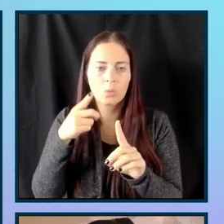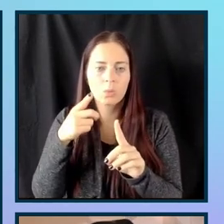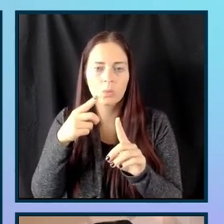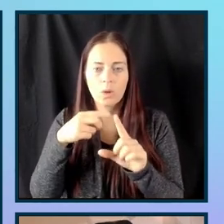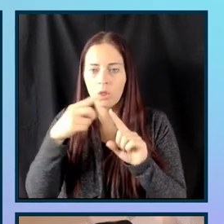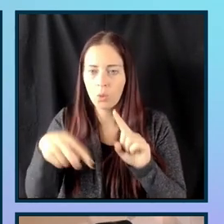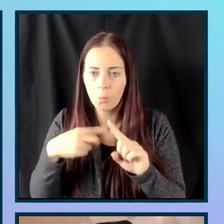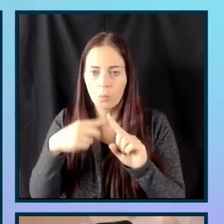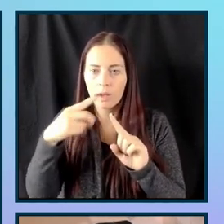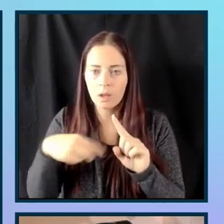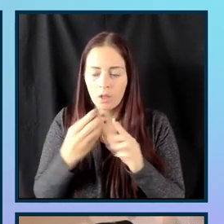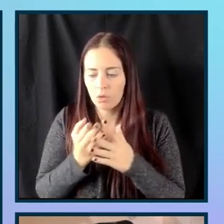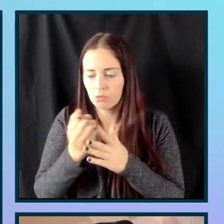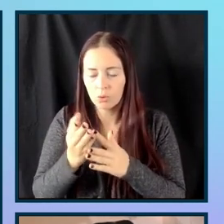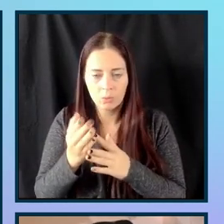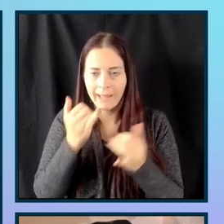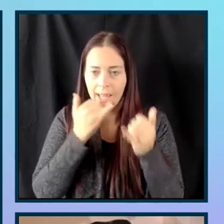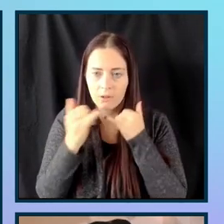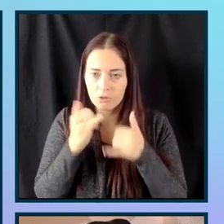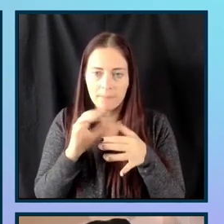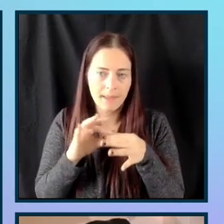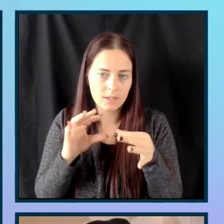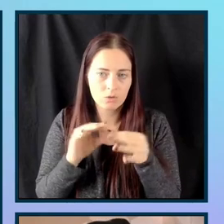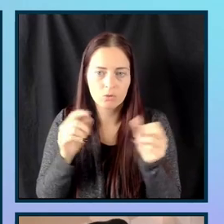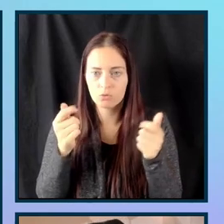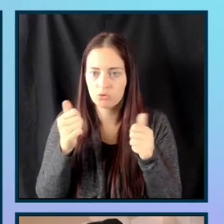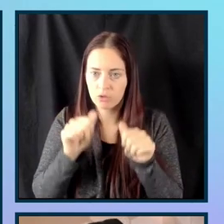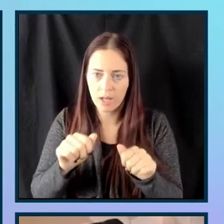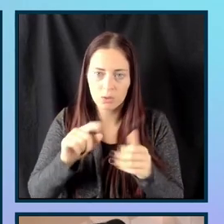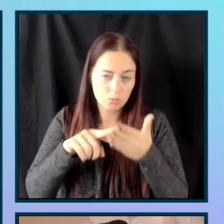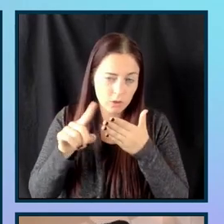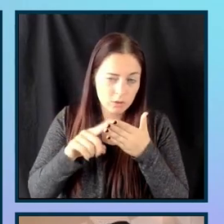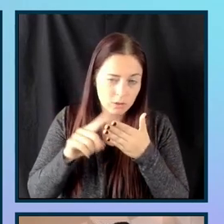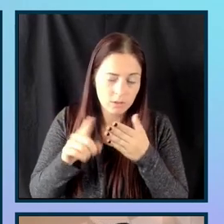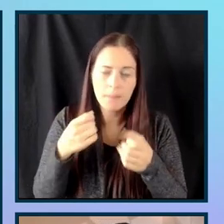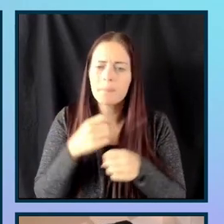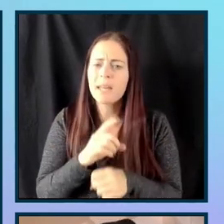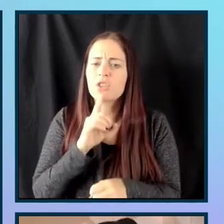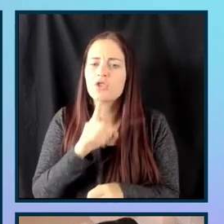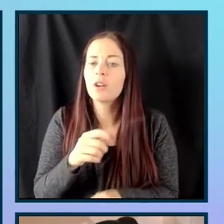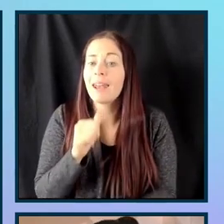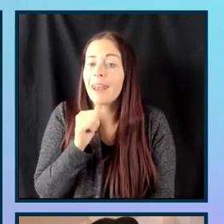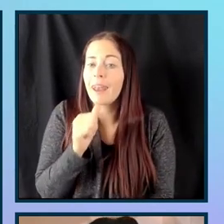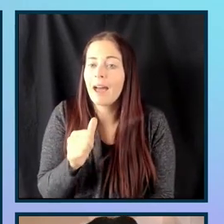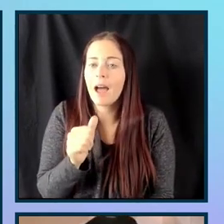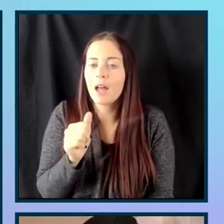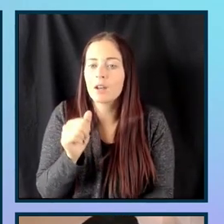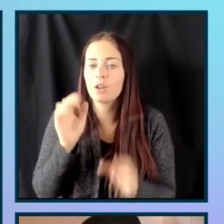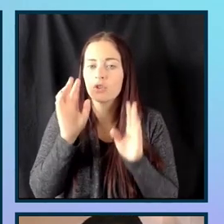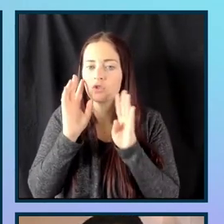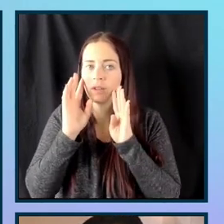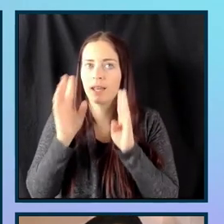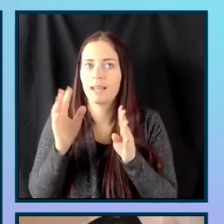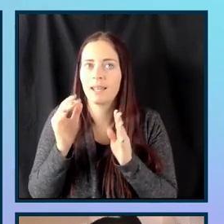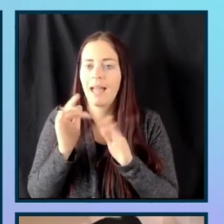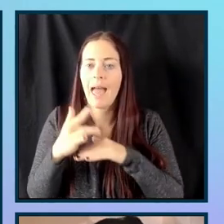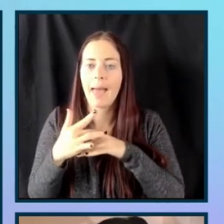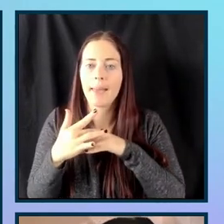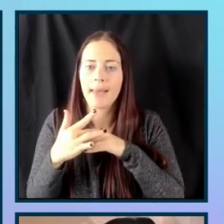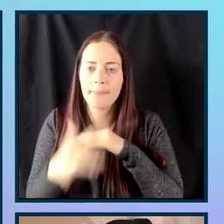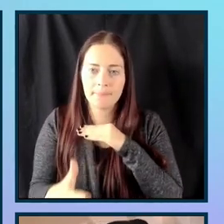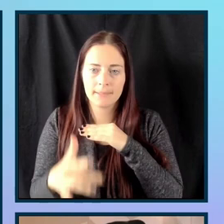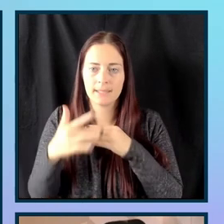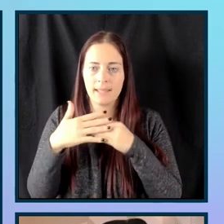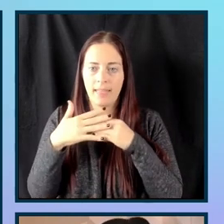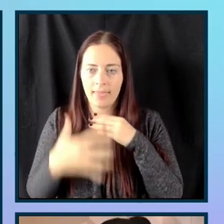customized error messages that you've provided, make sure that you're not creating empty list items because